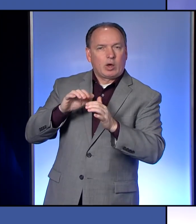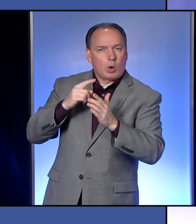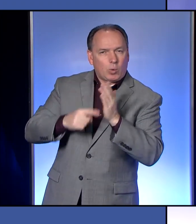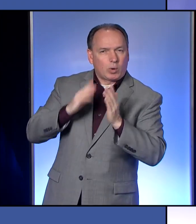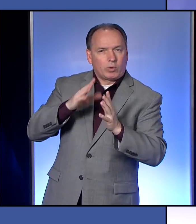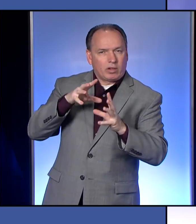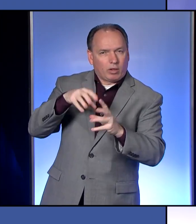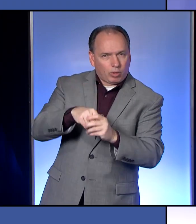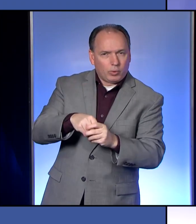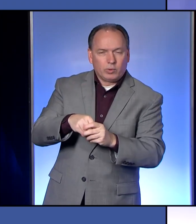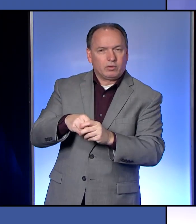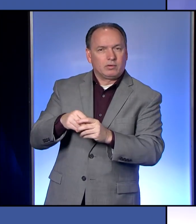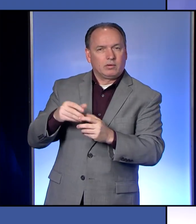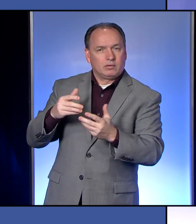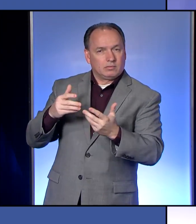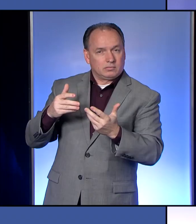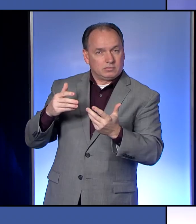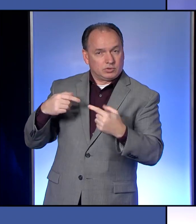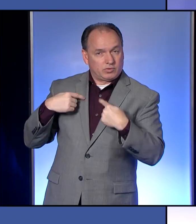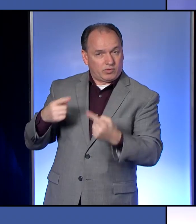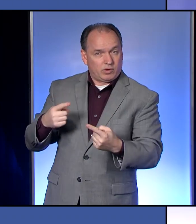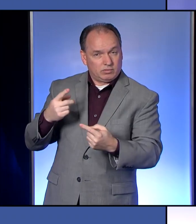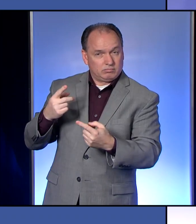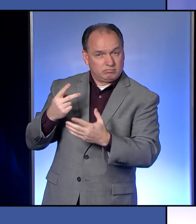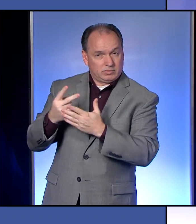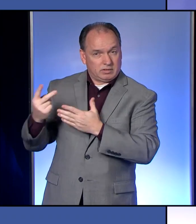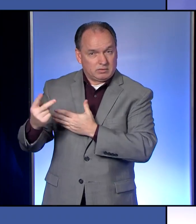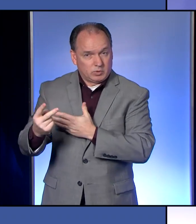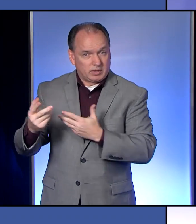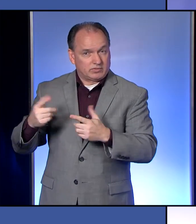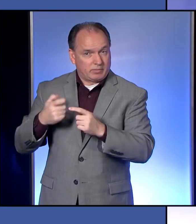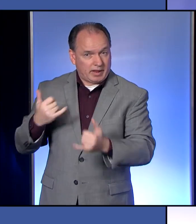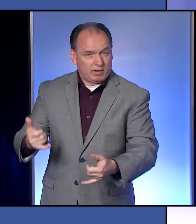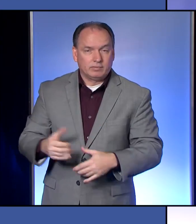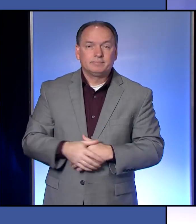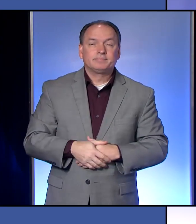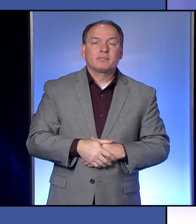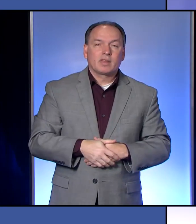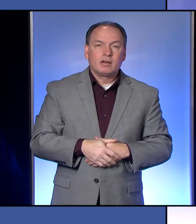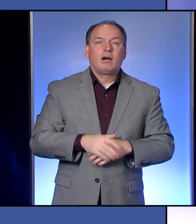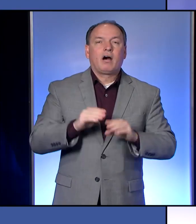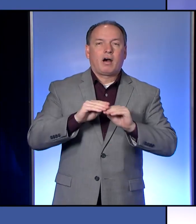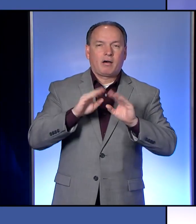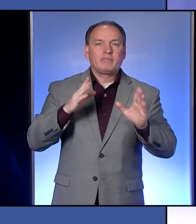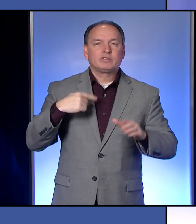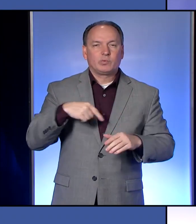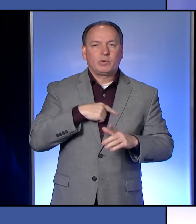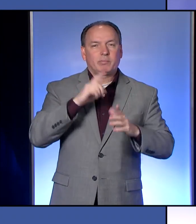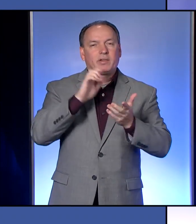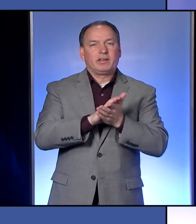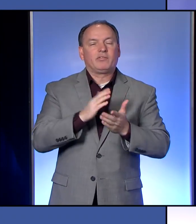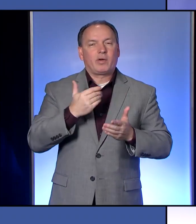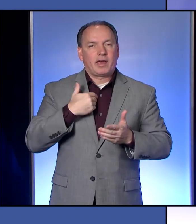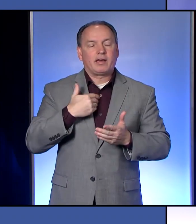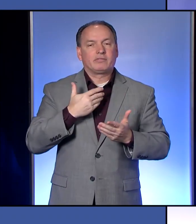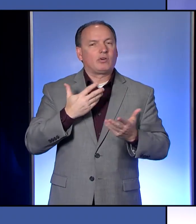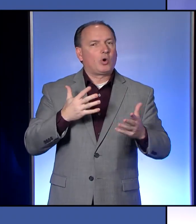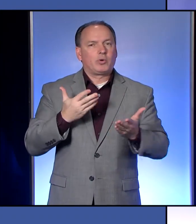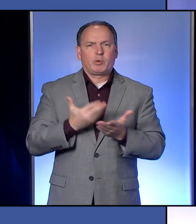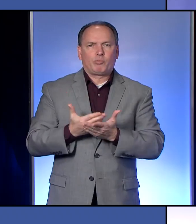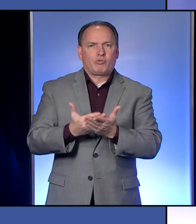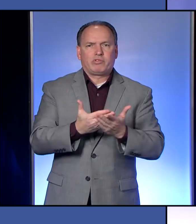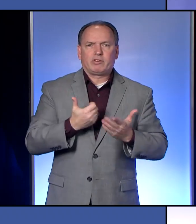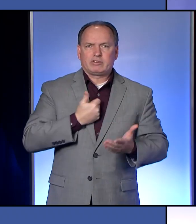entail two weeks and one day from now? Yes. So we obviously believe that we have proven ourselves